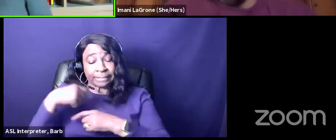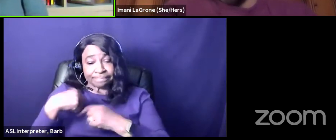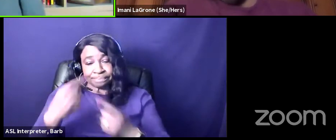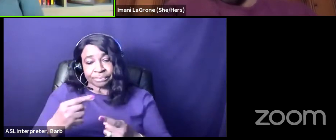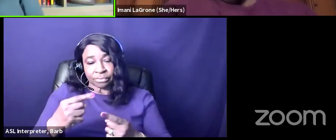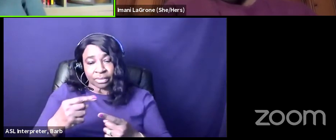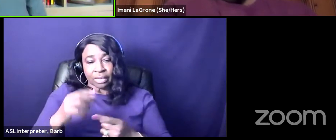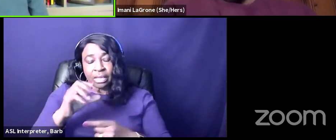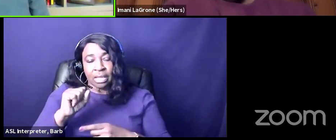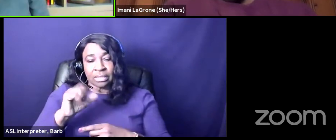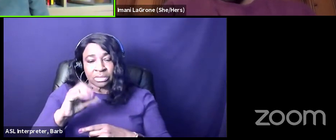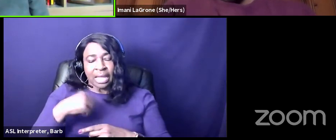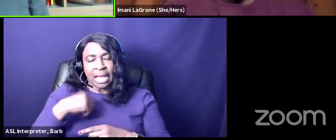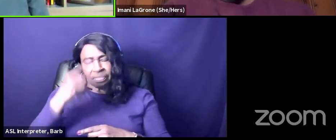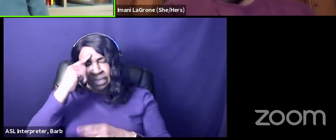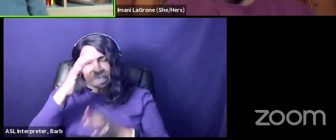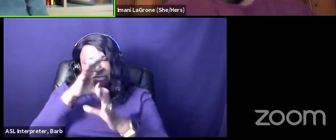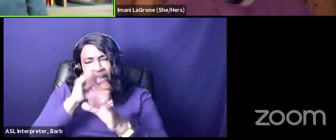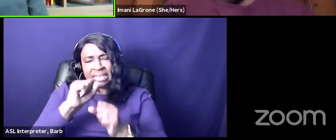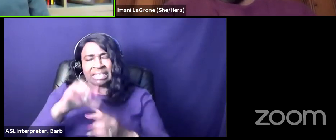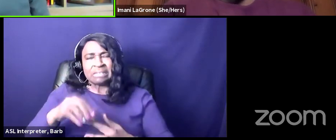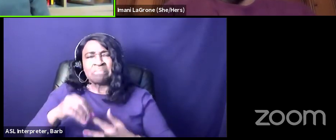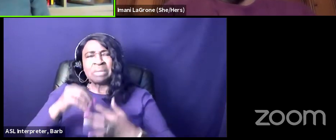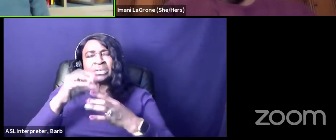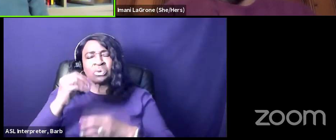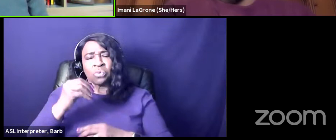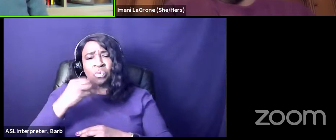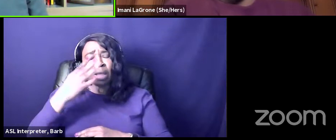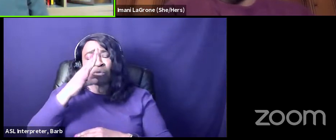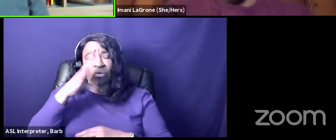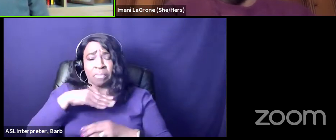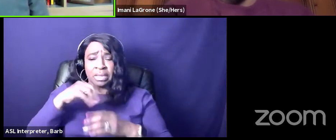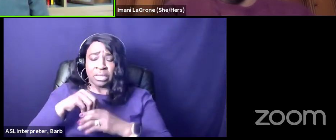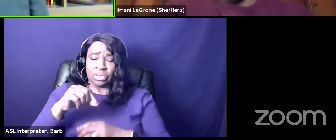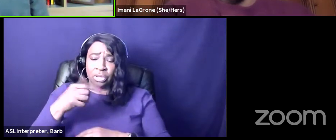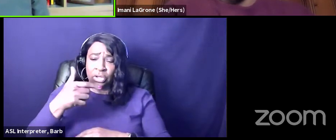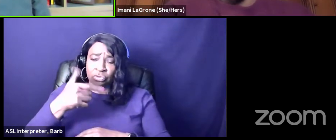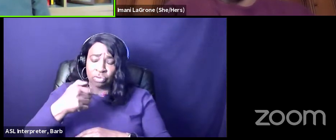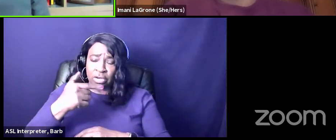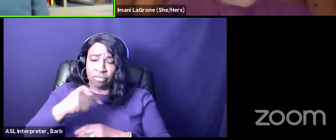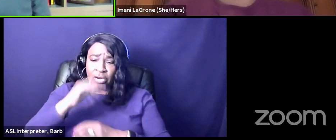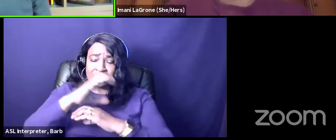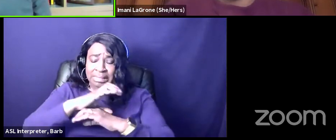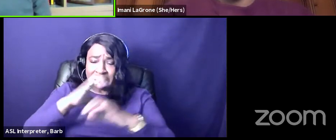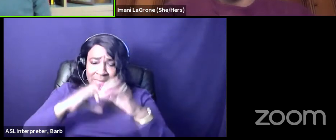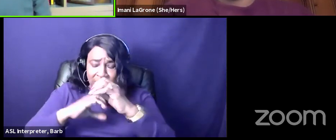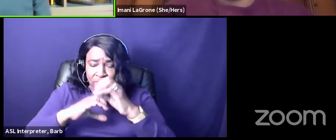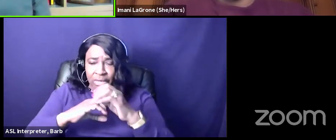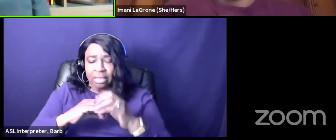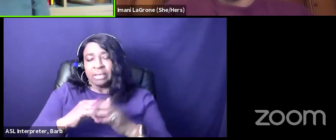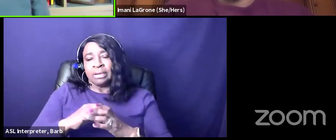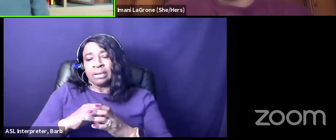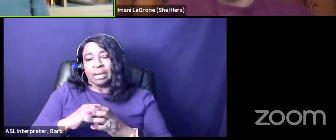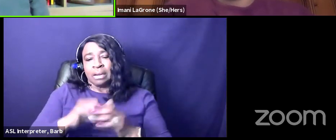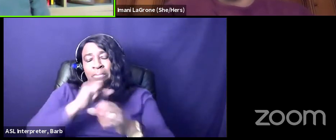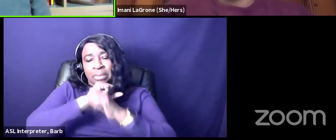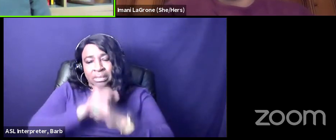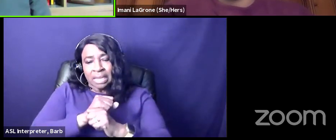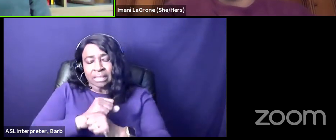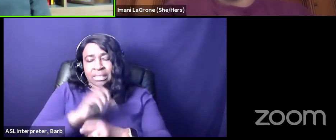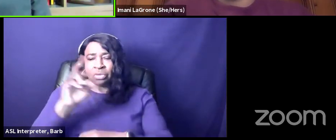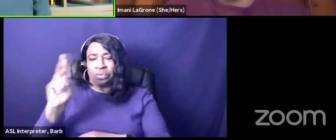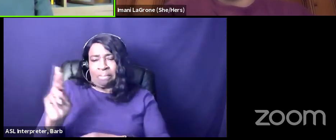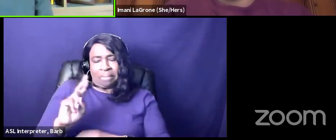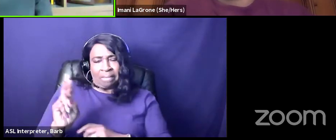find fascinating about white women especially white women in the 21st century protecting the republican party protecting sort of conservative ideologies that